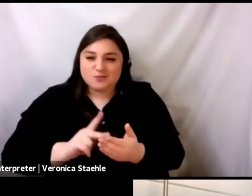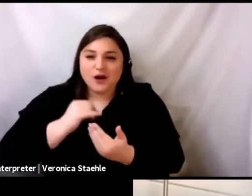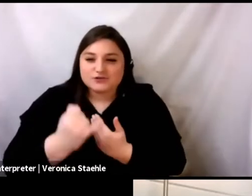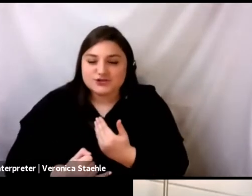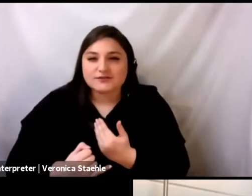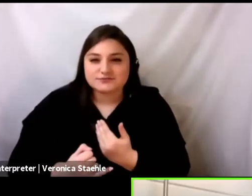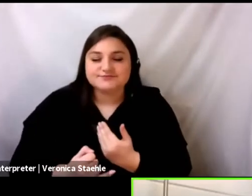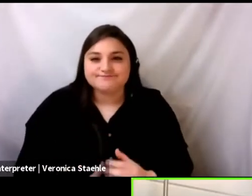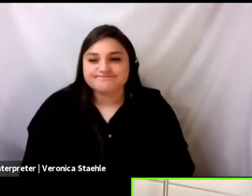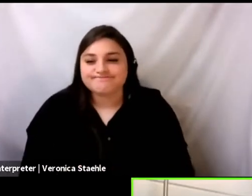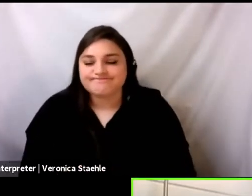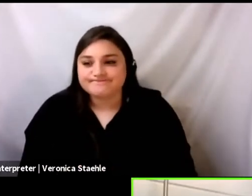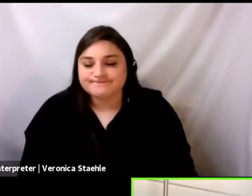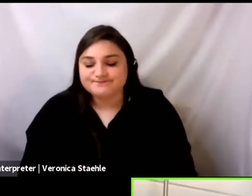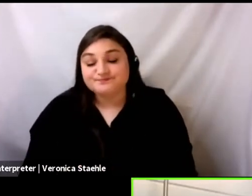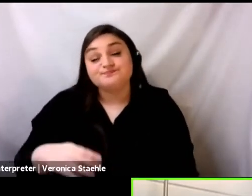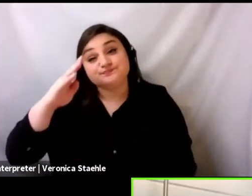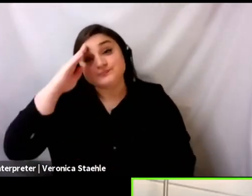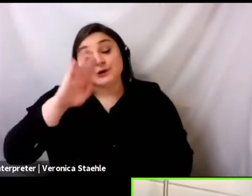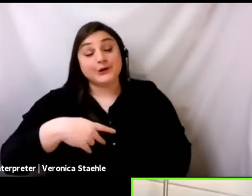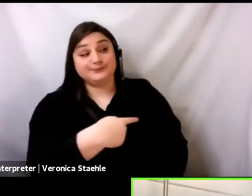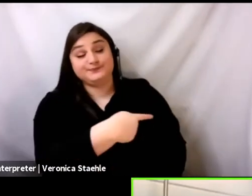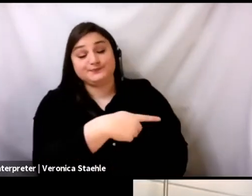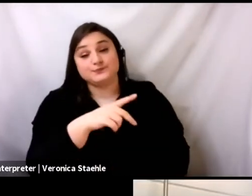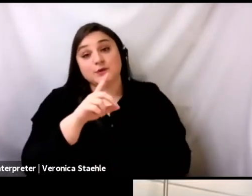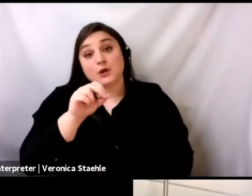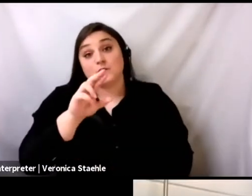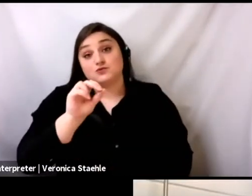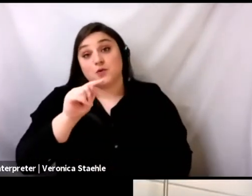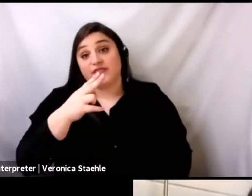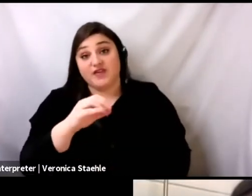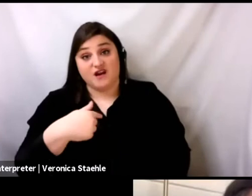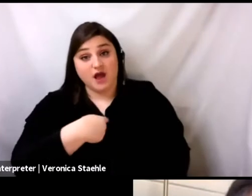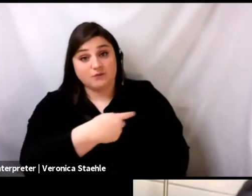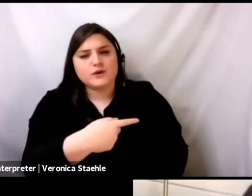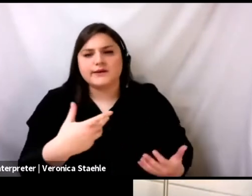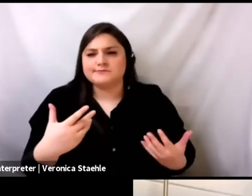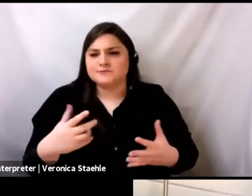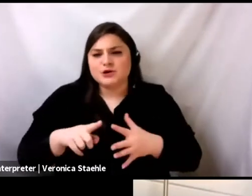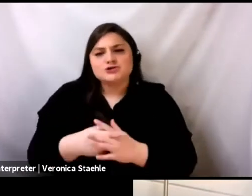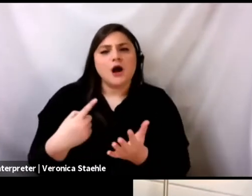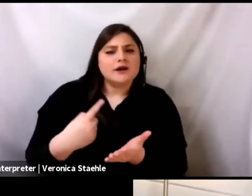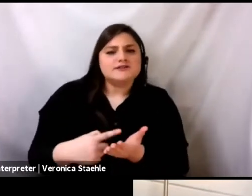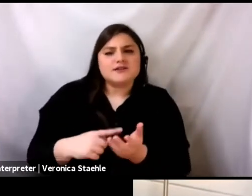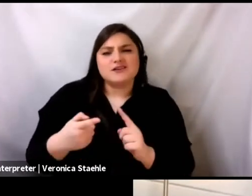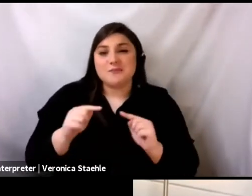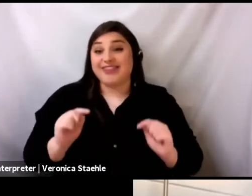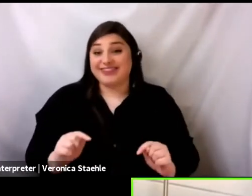Since Dorothy and I, we really started talking about this project from the very start,